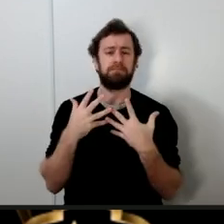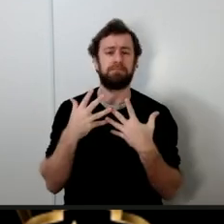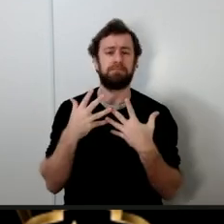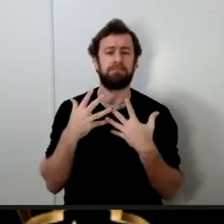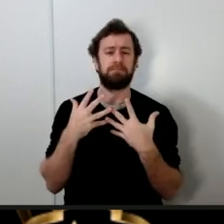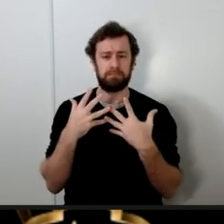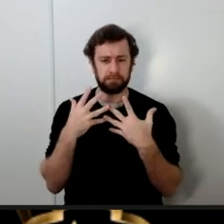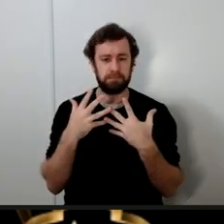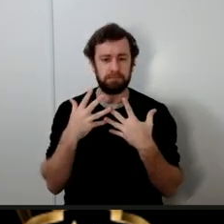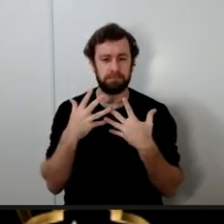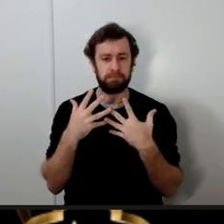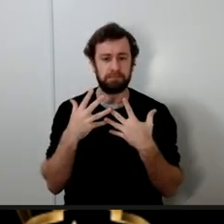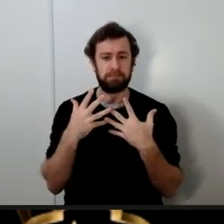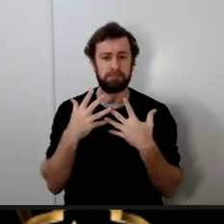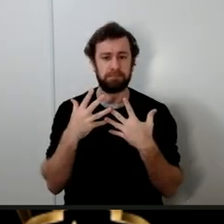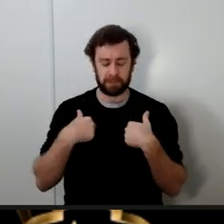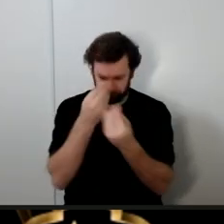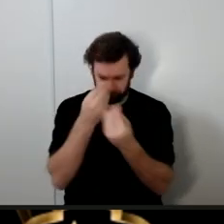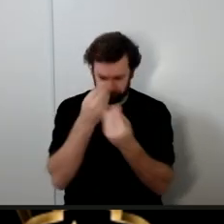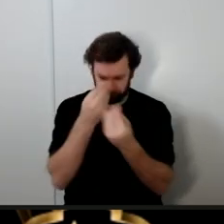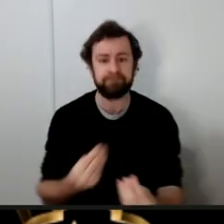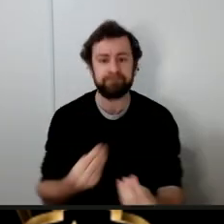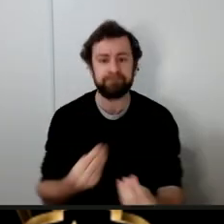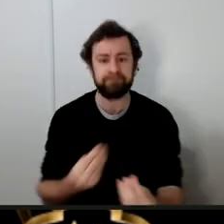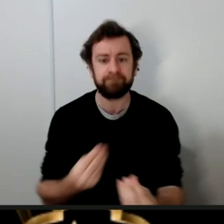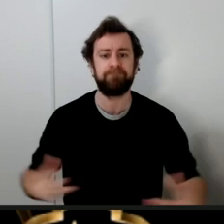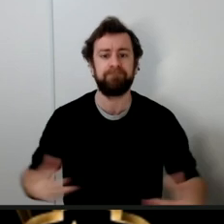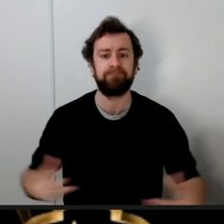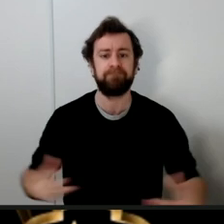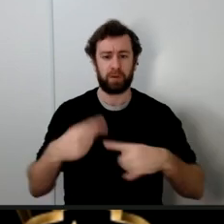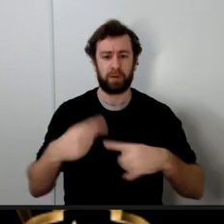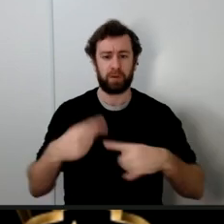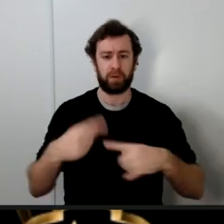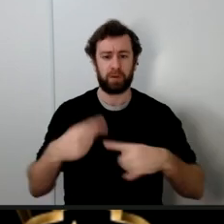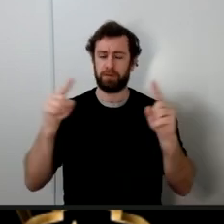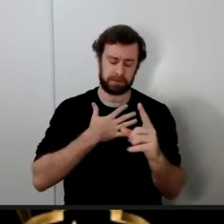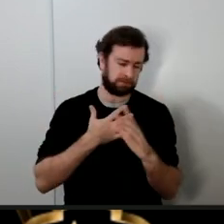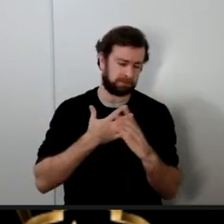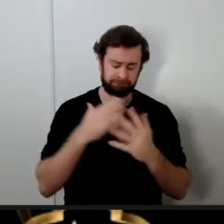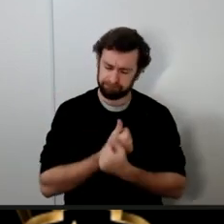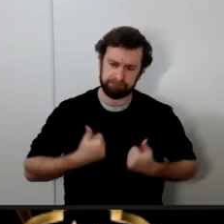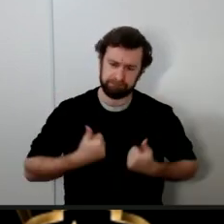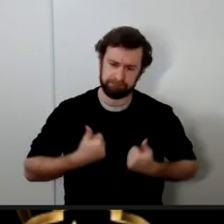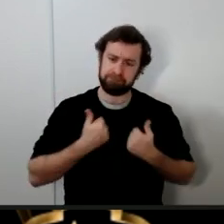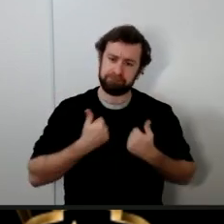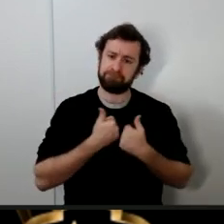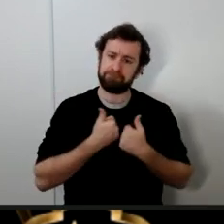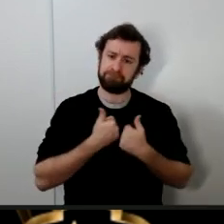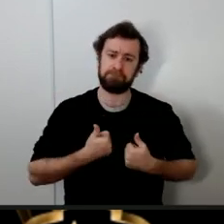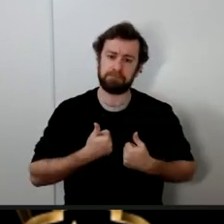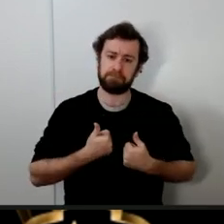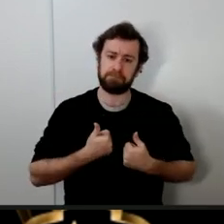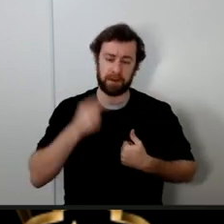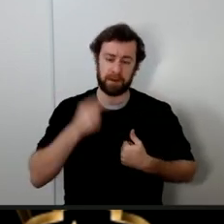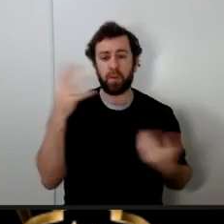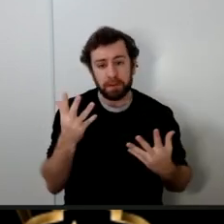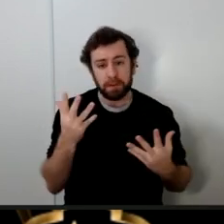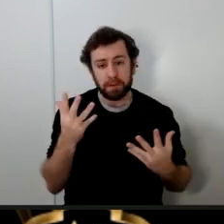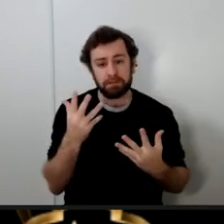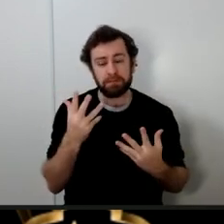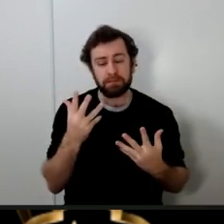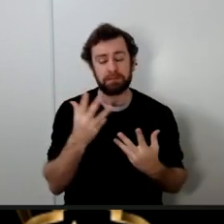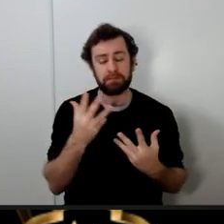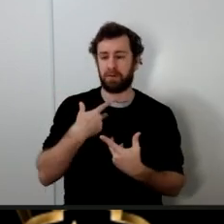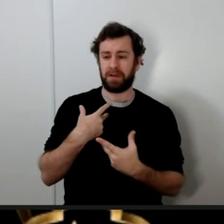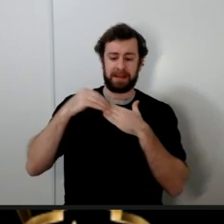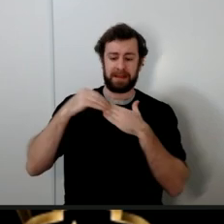my sincerest condolences on the martyrdom of the leader of the woman of the